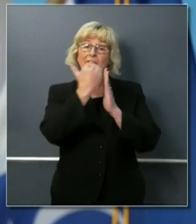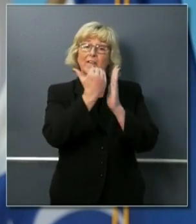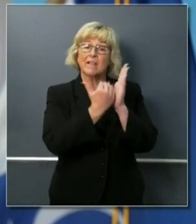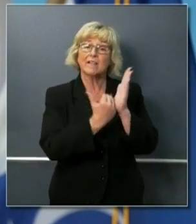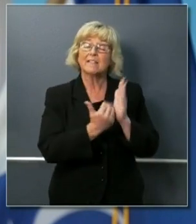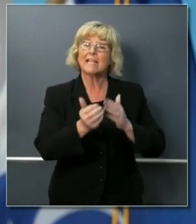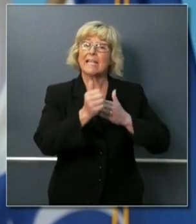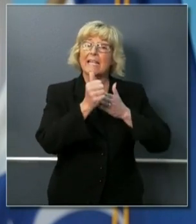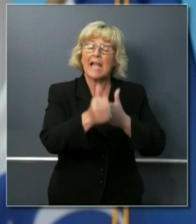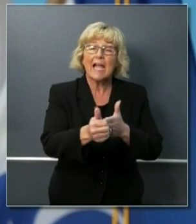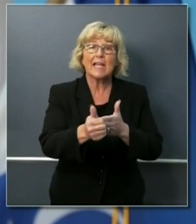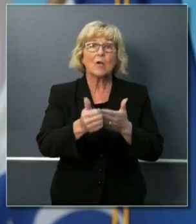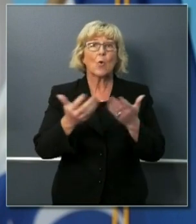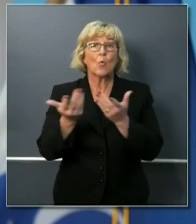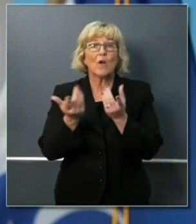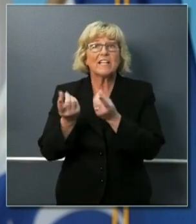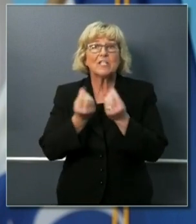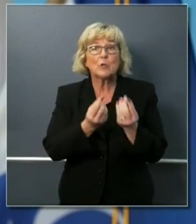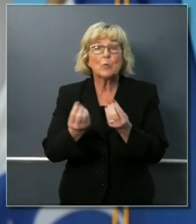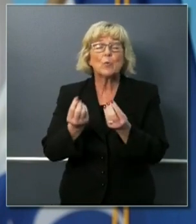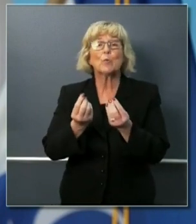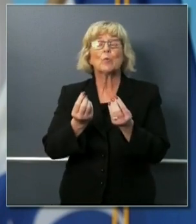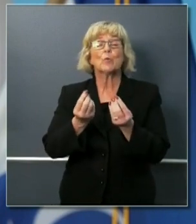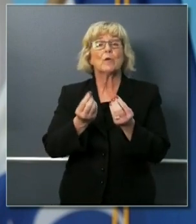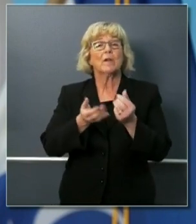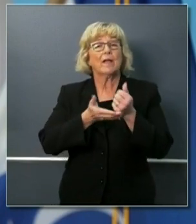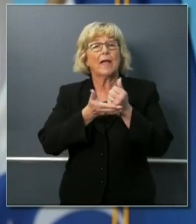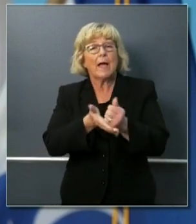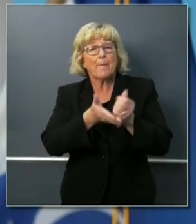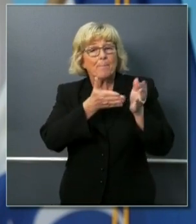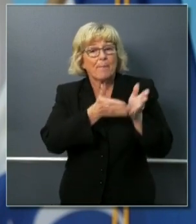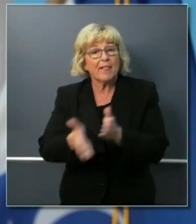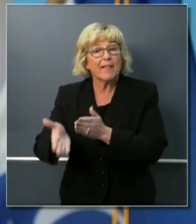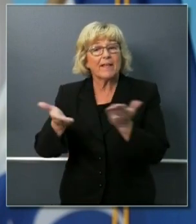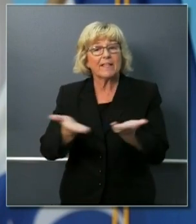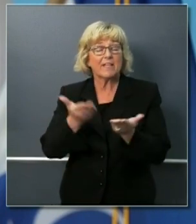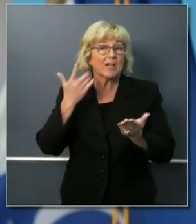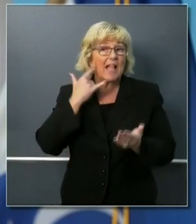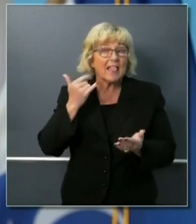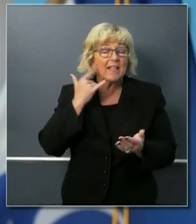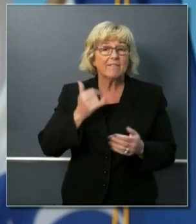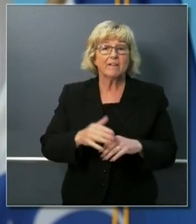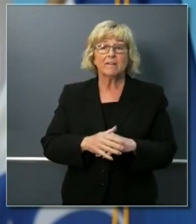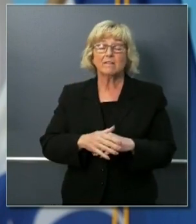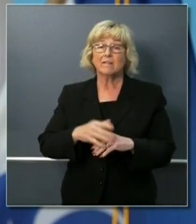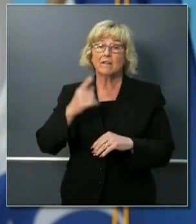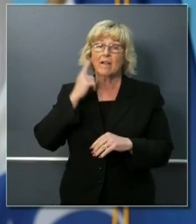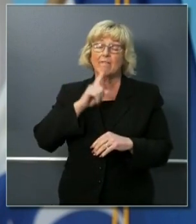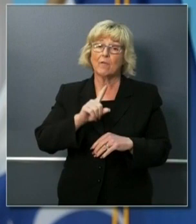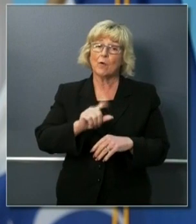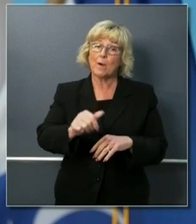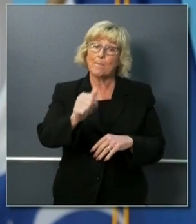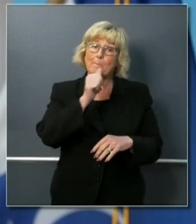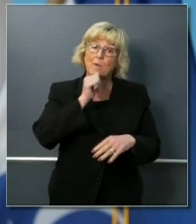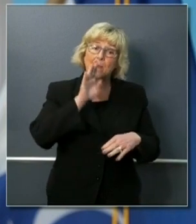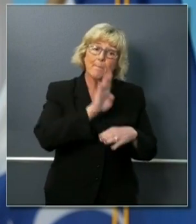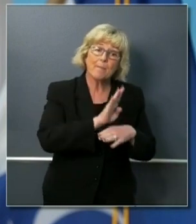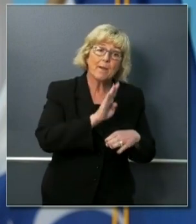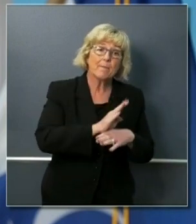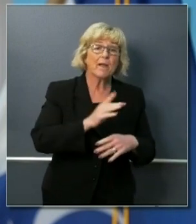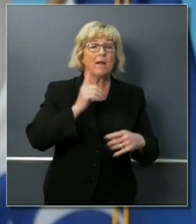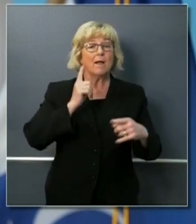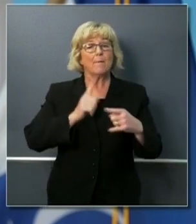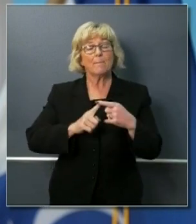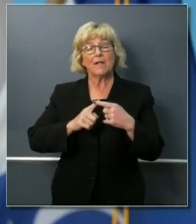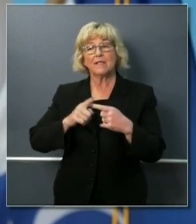putting out guidance not only to our health plans in the state of California both on the private side and on the public